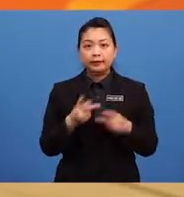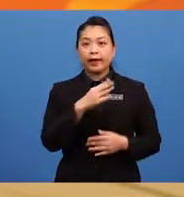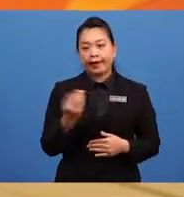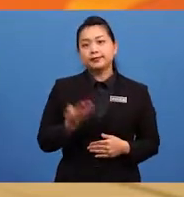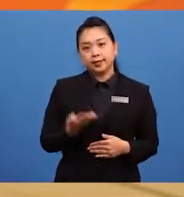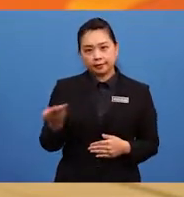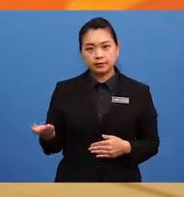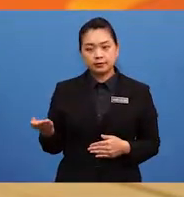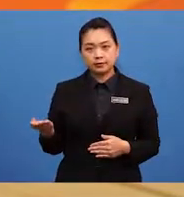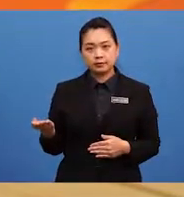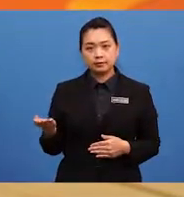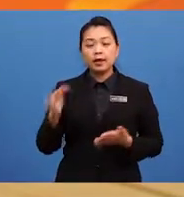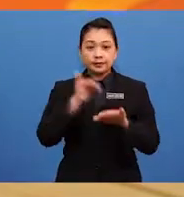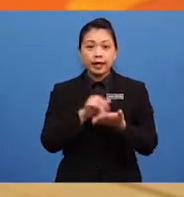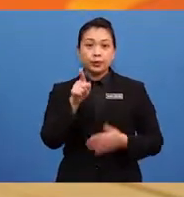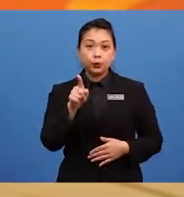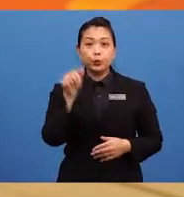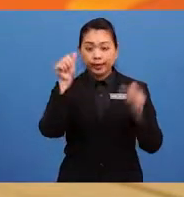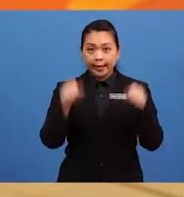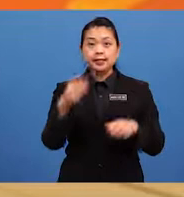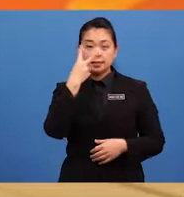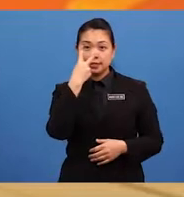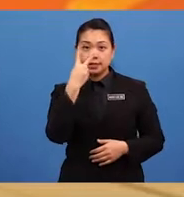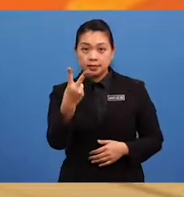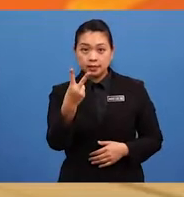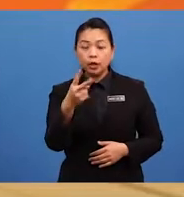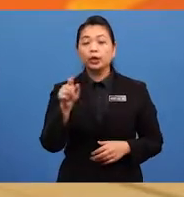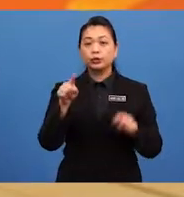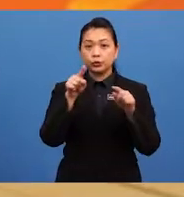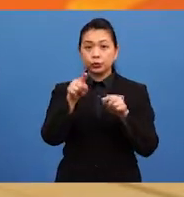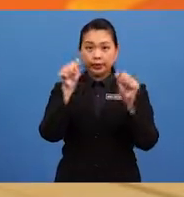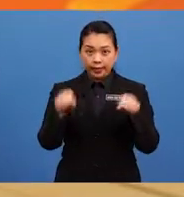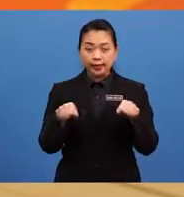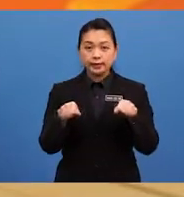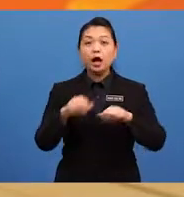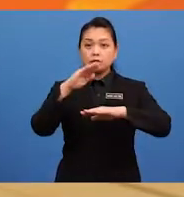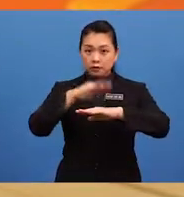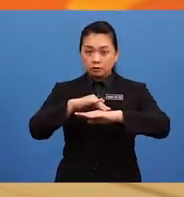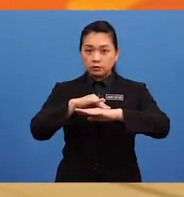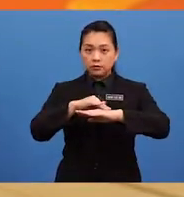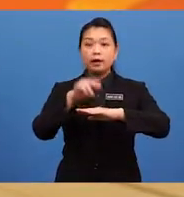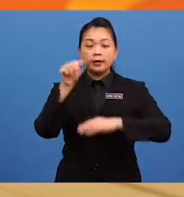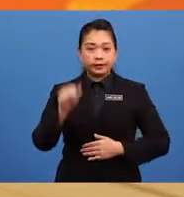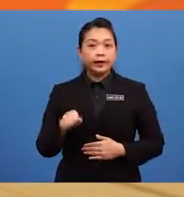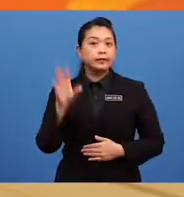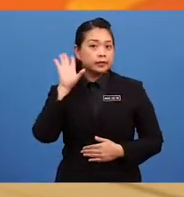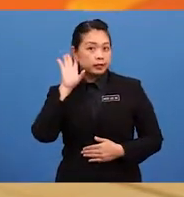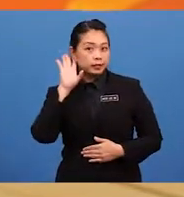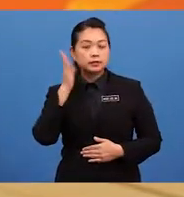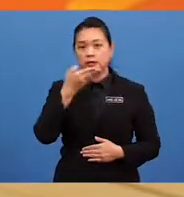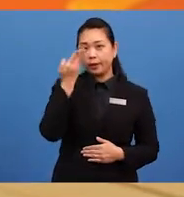things that you can see. You can touch, hear, smell